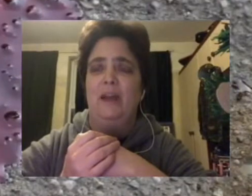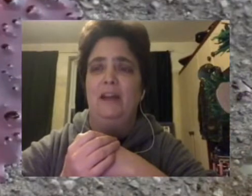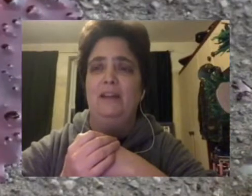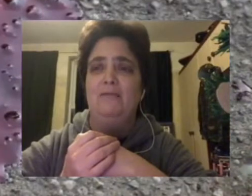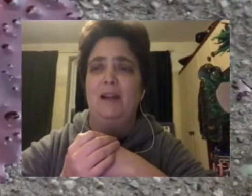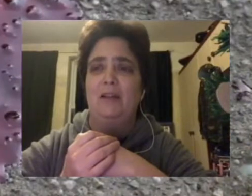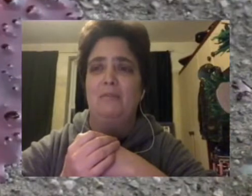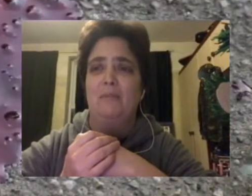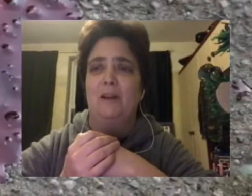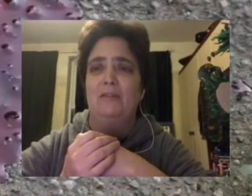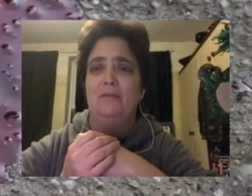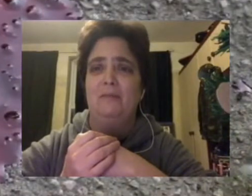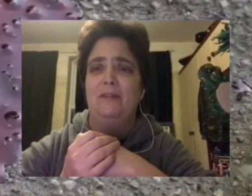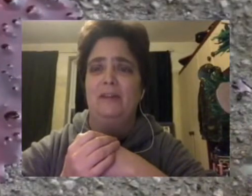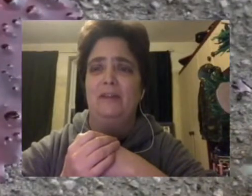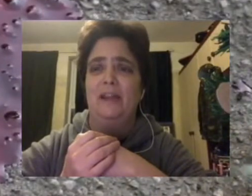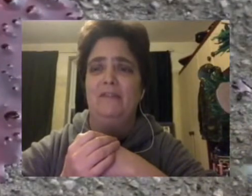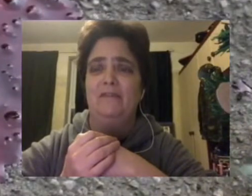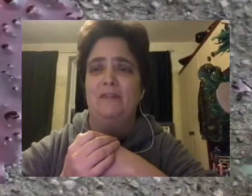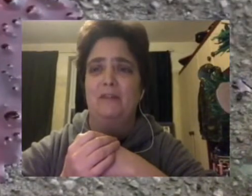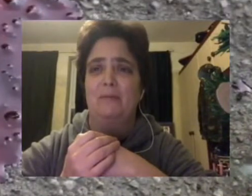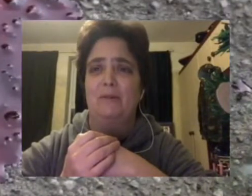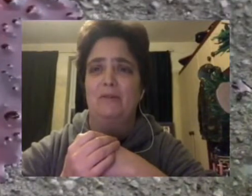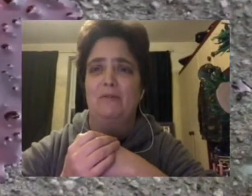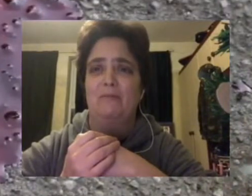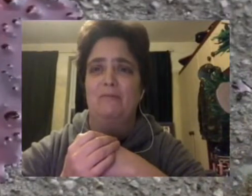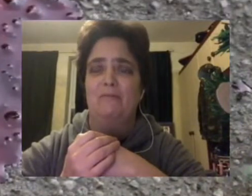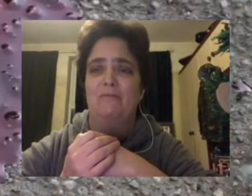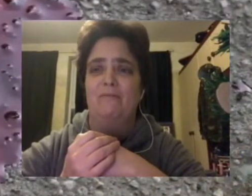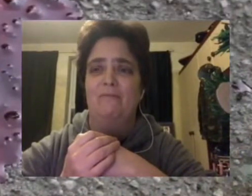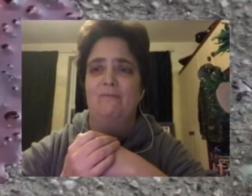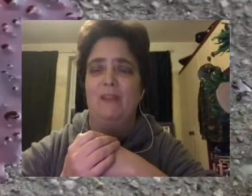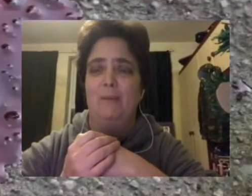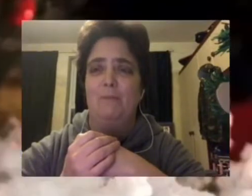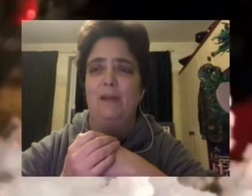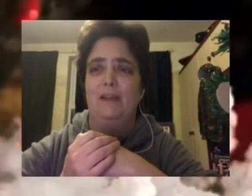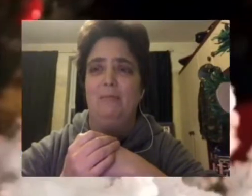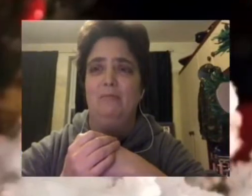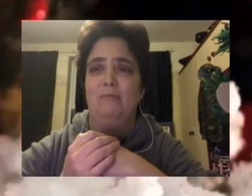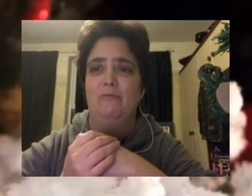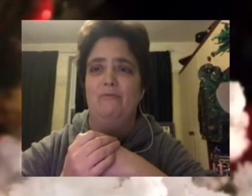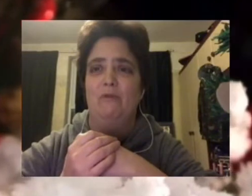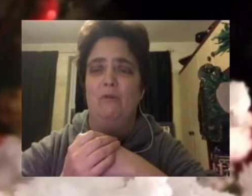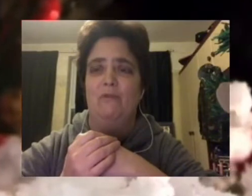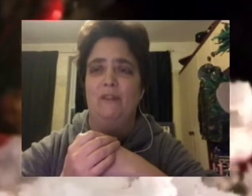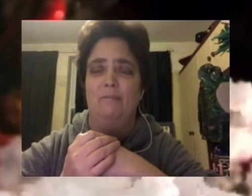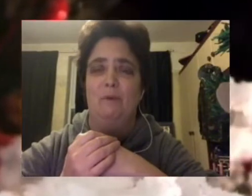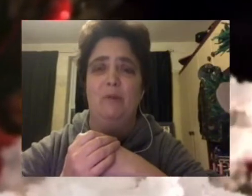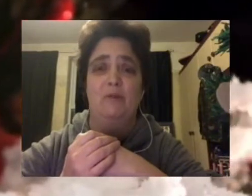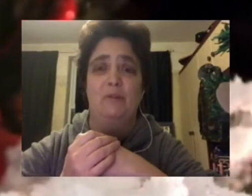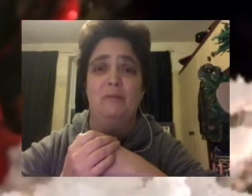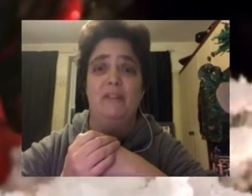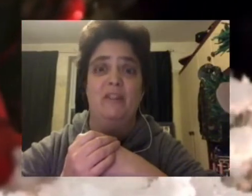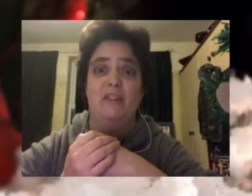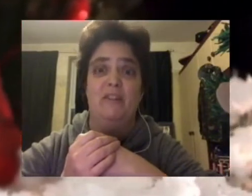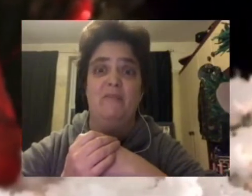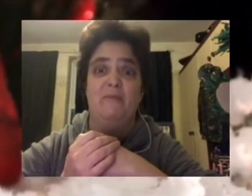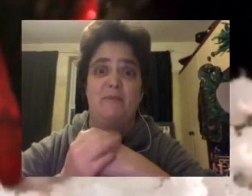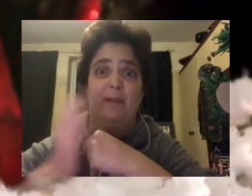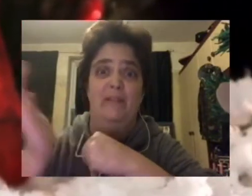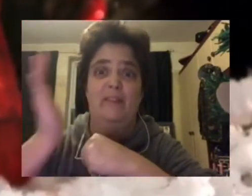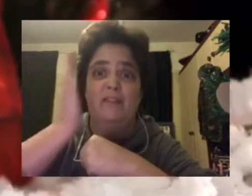Okay, random blood and some teeth, someone just get beaten up or fall off their bike or something.